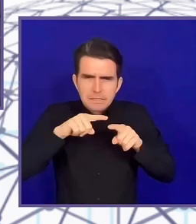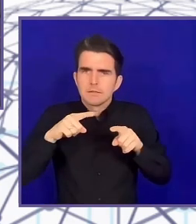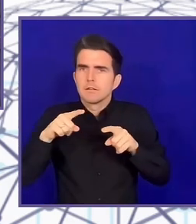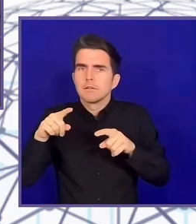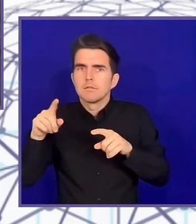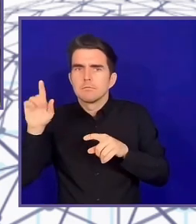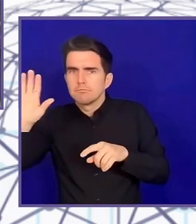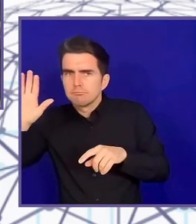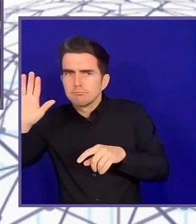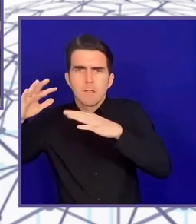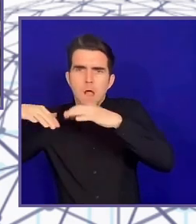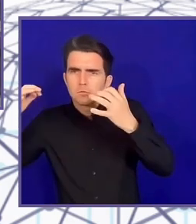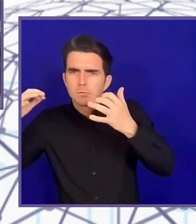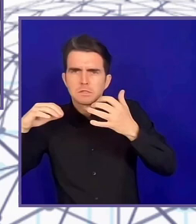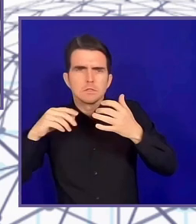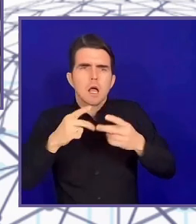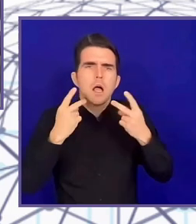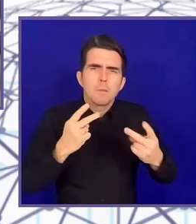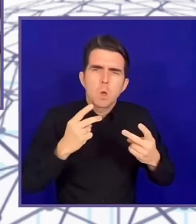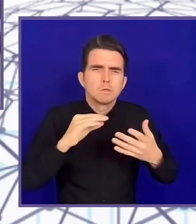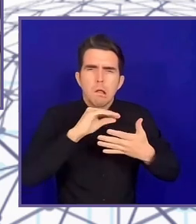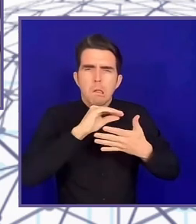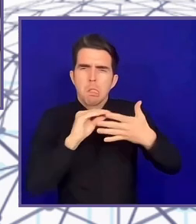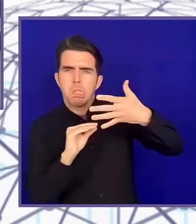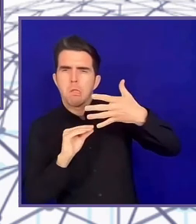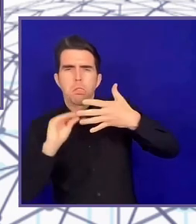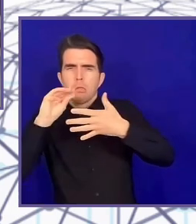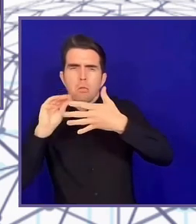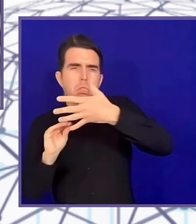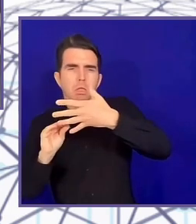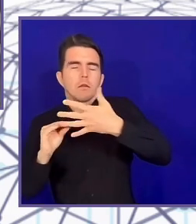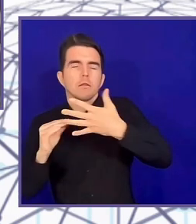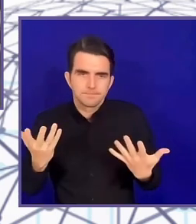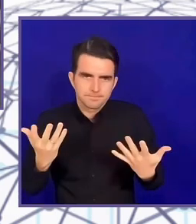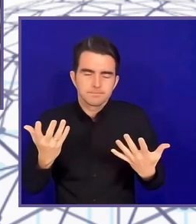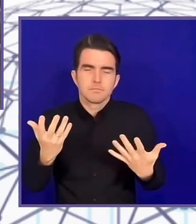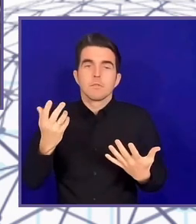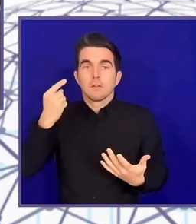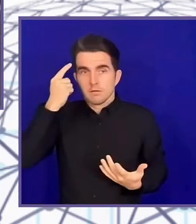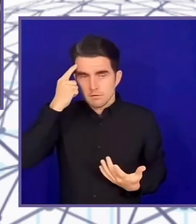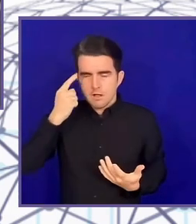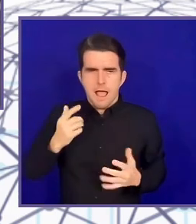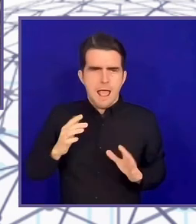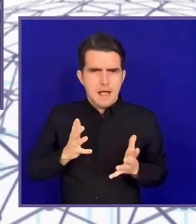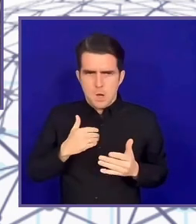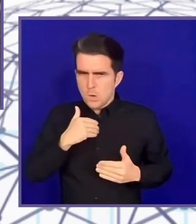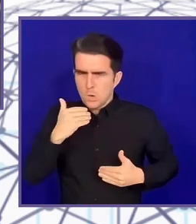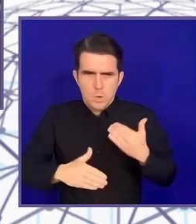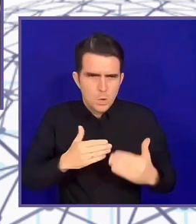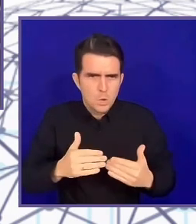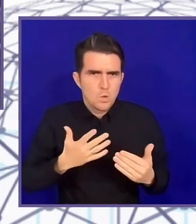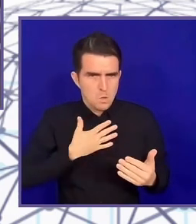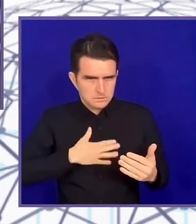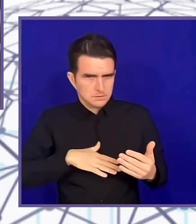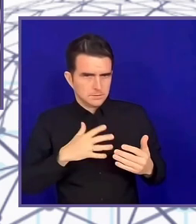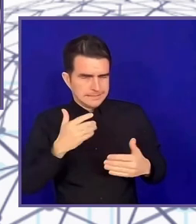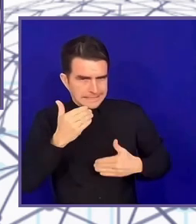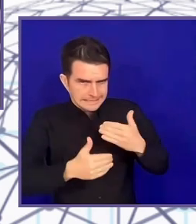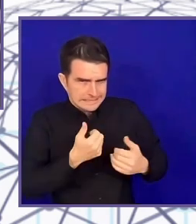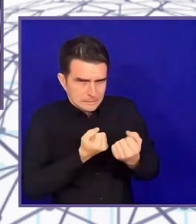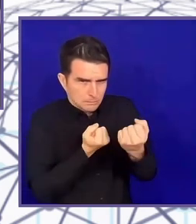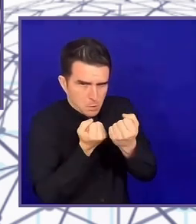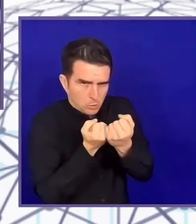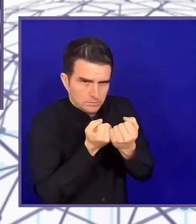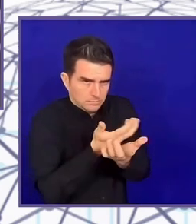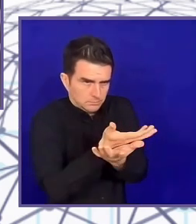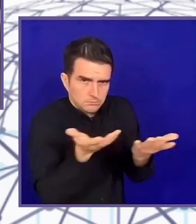innovators in Kenya in particular. We're beginning to do some work also in Rwanda and Ghana and actually in